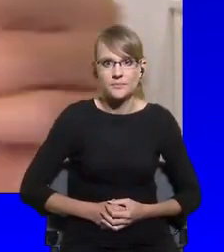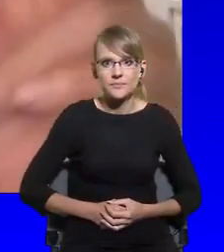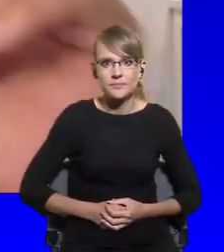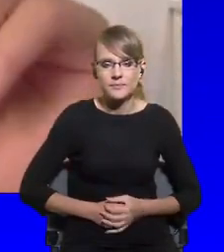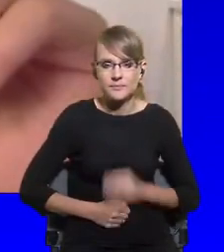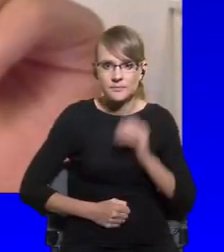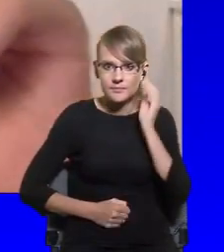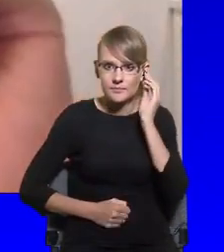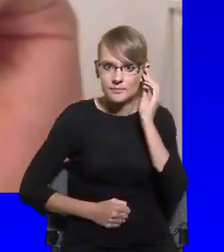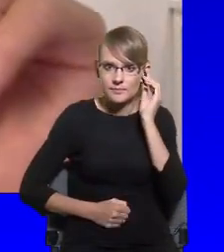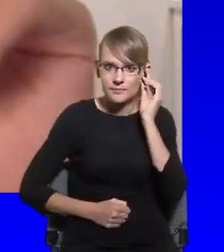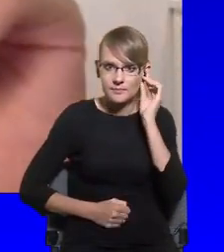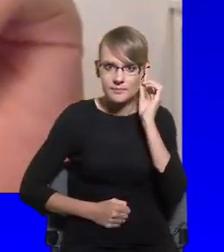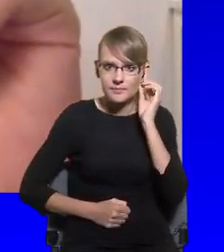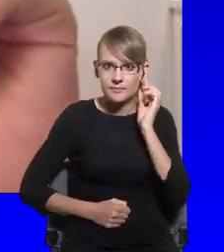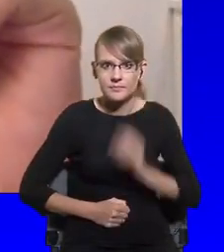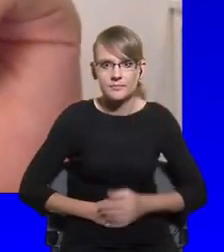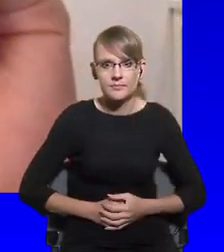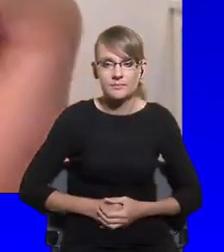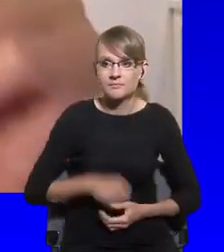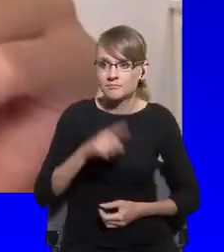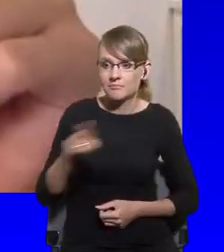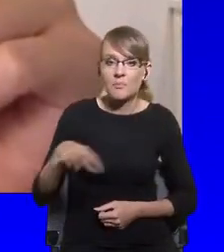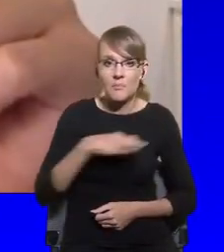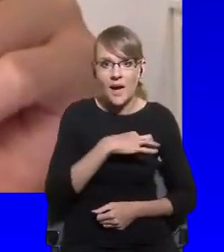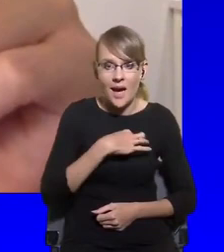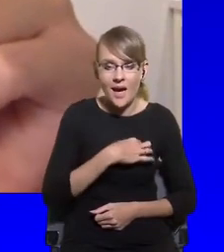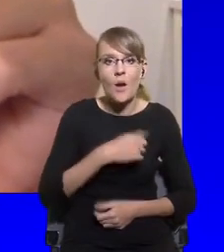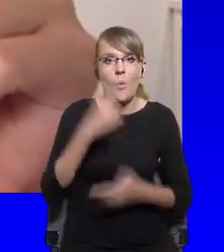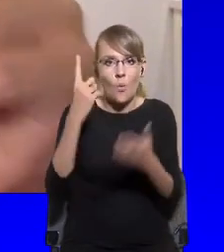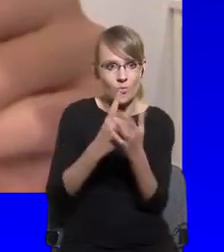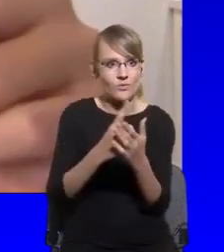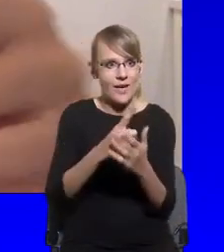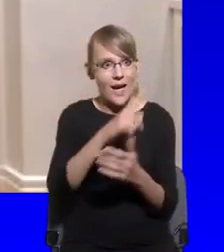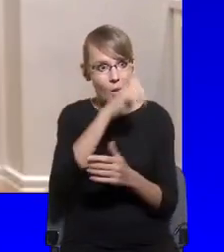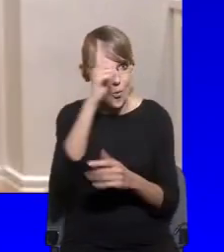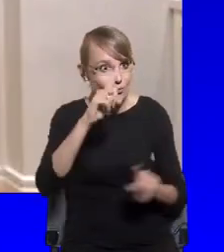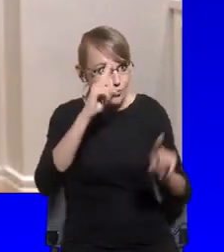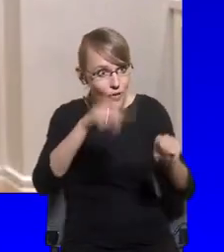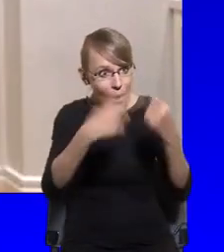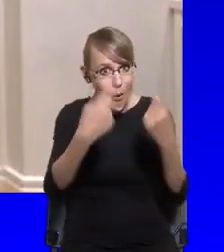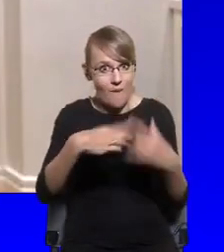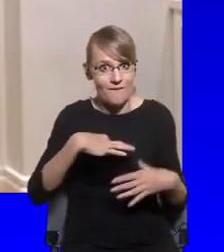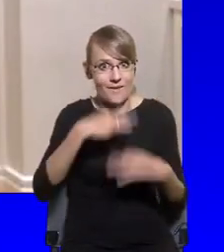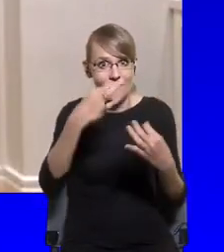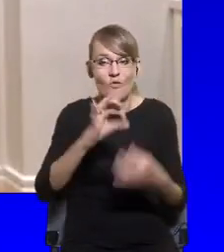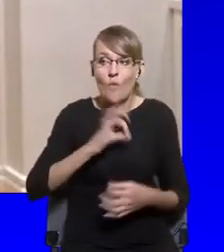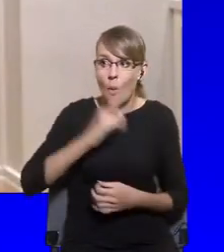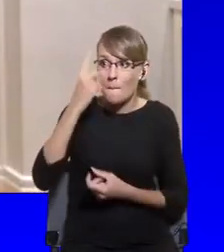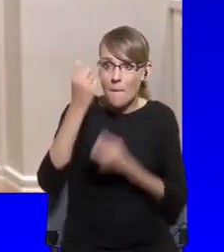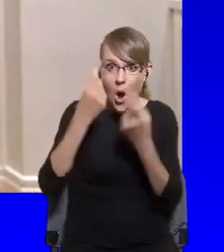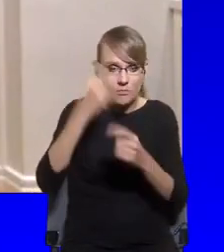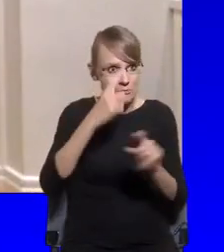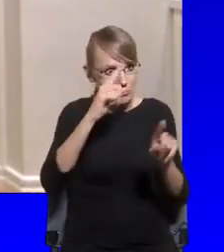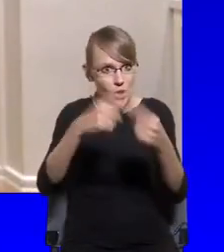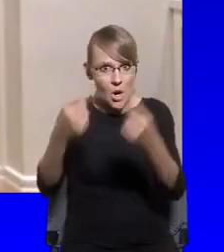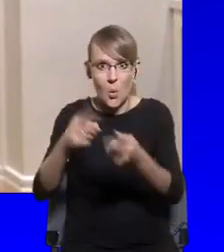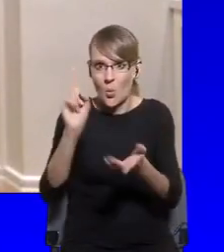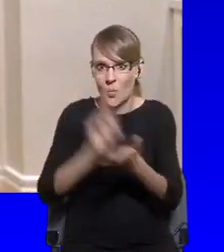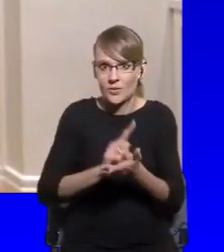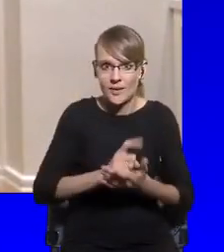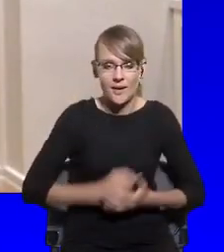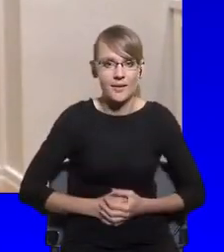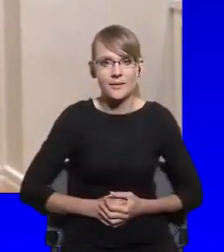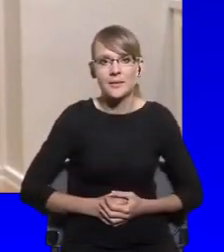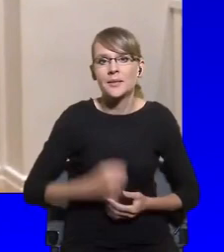their ideas. And I think in all three, uh, all three areas, uh, we can, uh, we can address them and we can also beat them. The